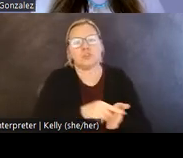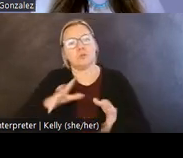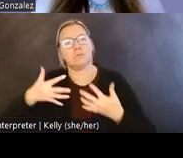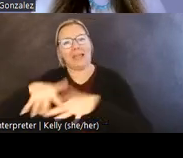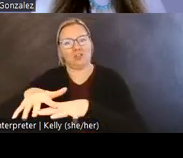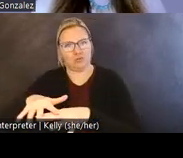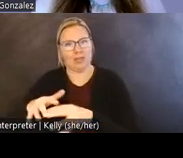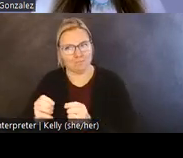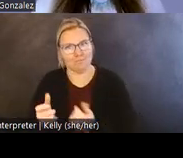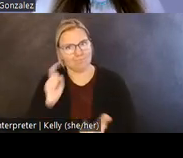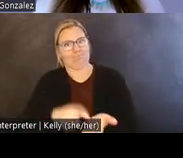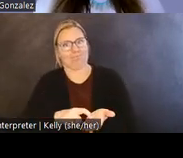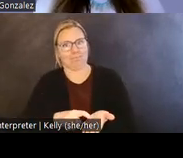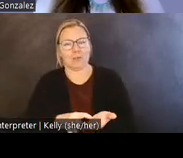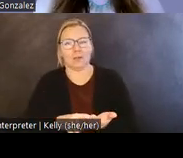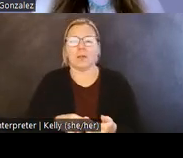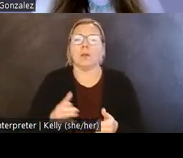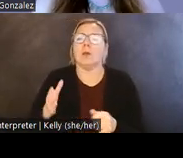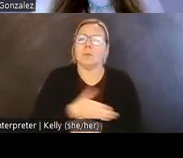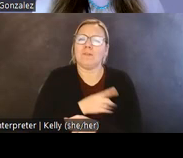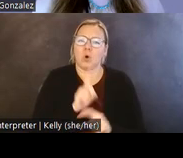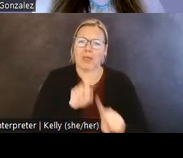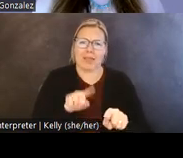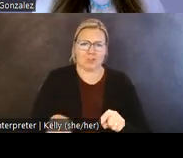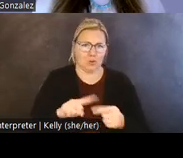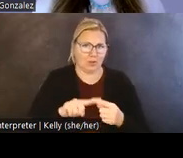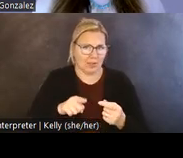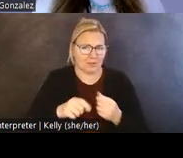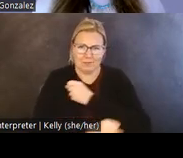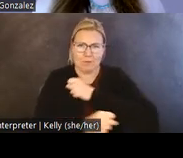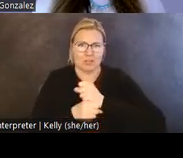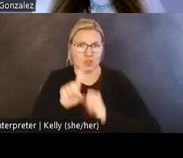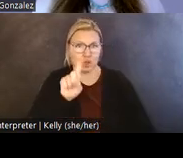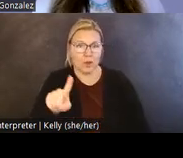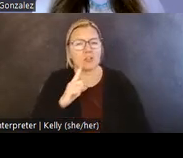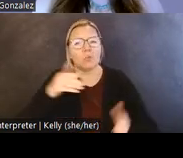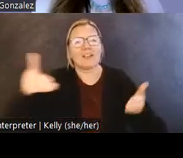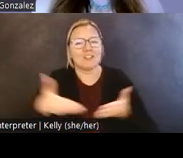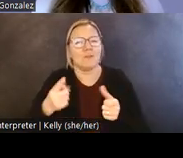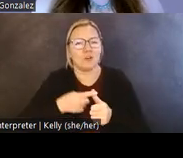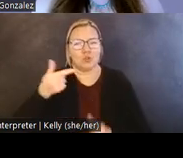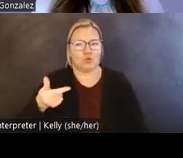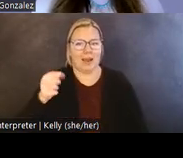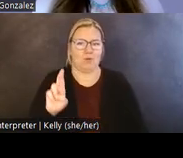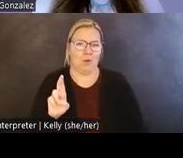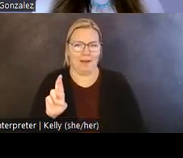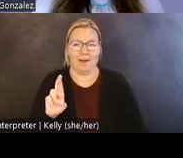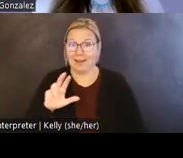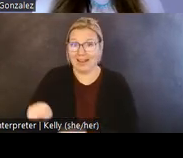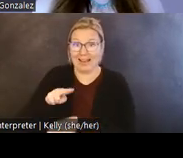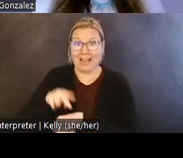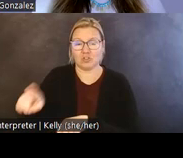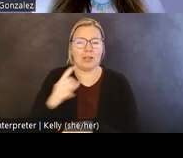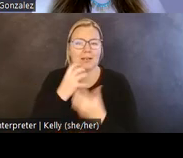But before I address these core questions, I'd like to introduce you a little bit more to the Grand Ronde Nation and its Historic Preservation Office.